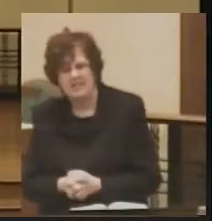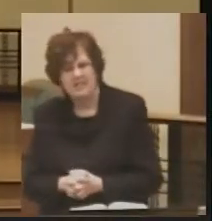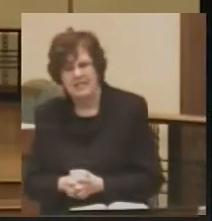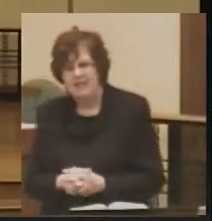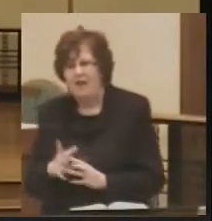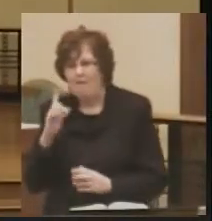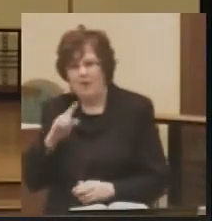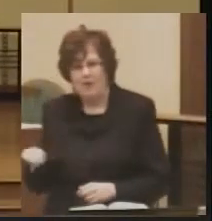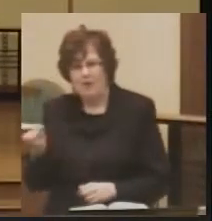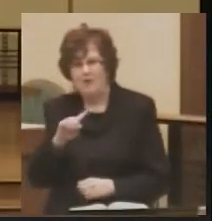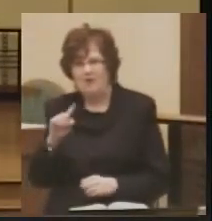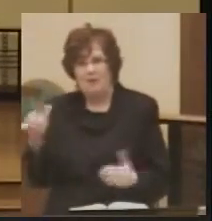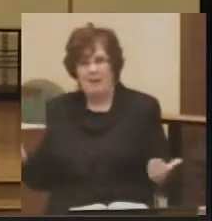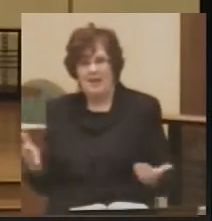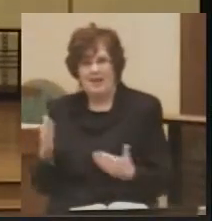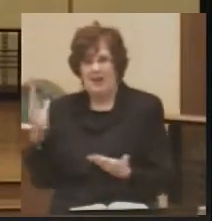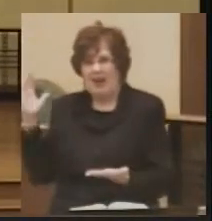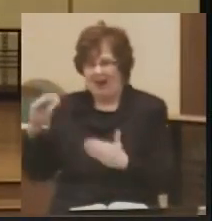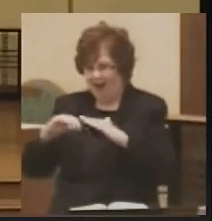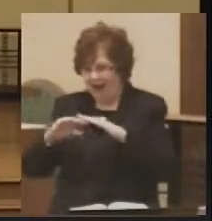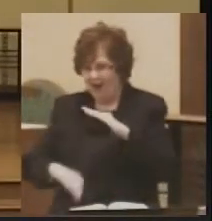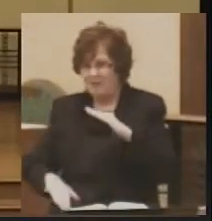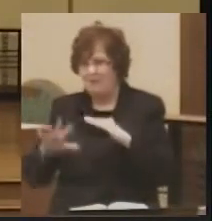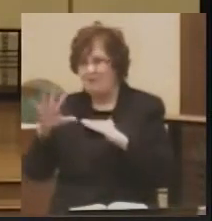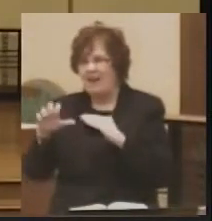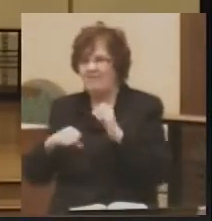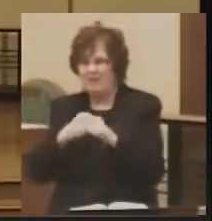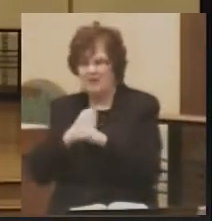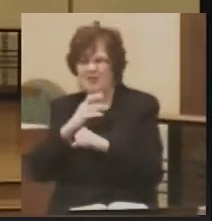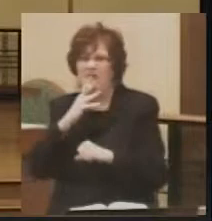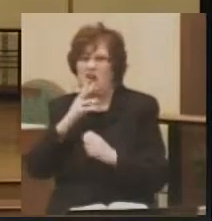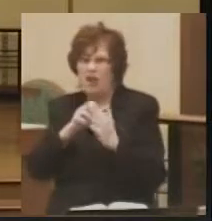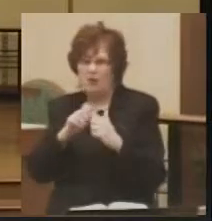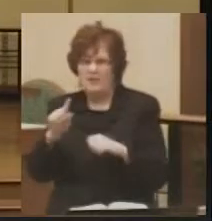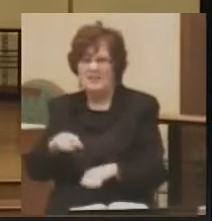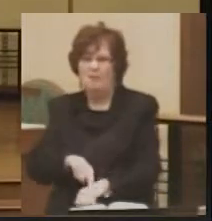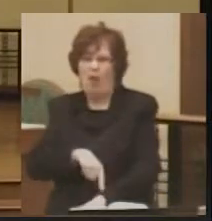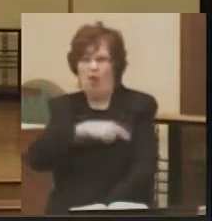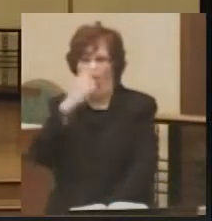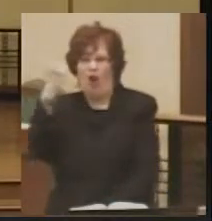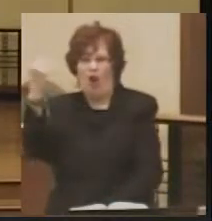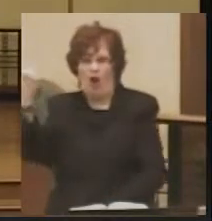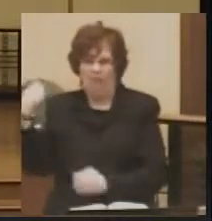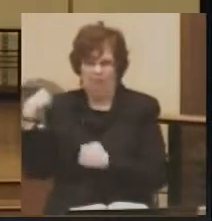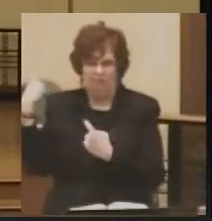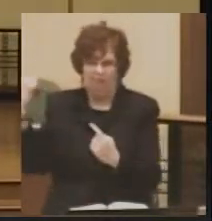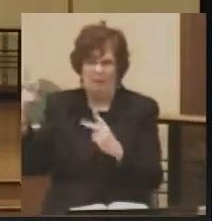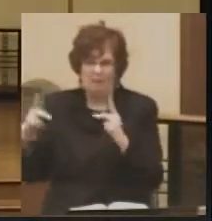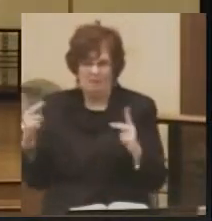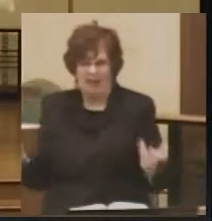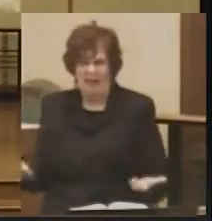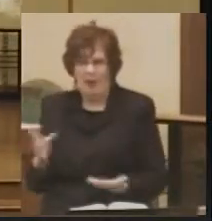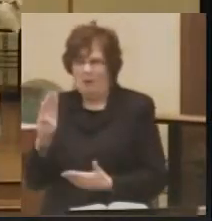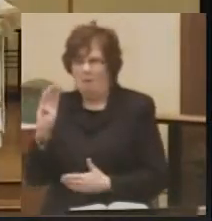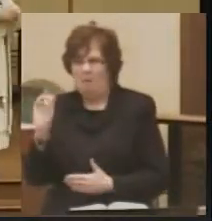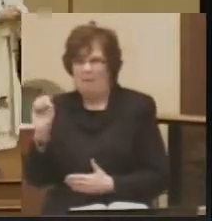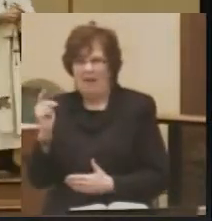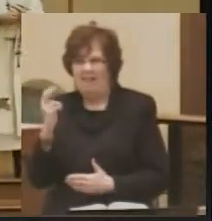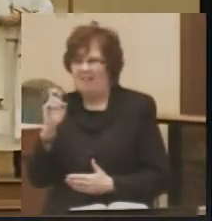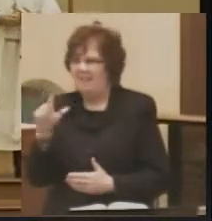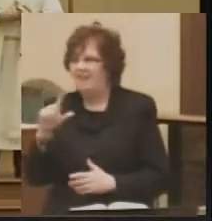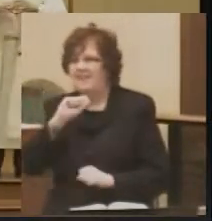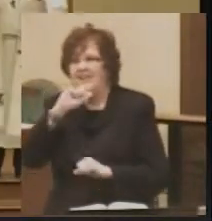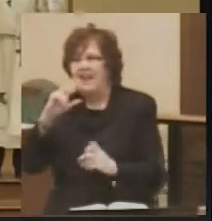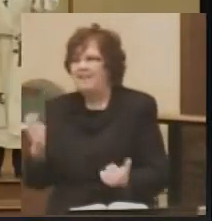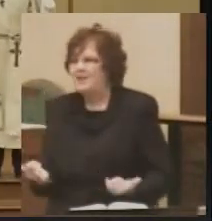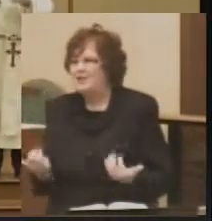For those of you who have been here less than five years, you can talk to some long-timer at Bethel. There's nothing burning, I don't